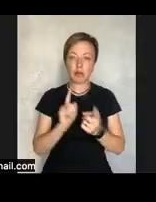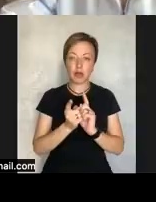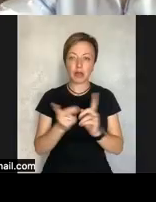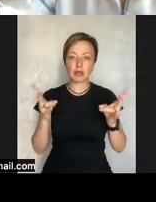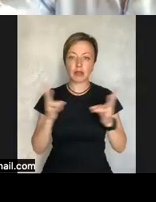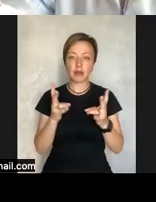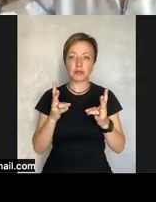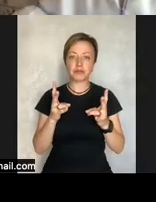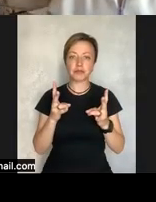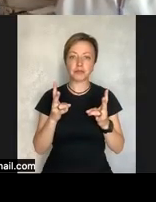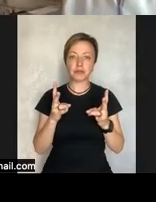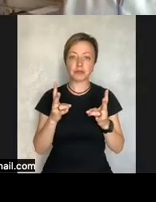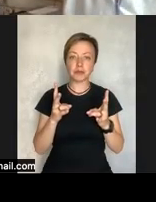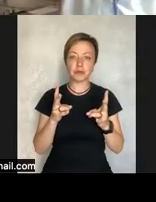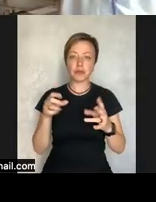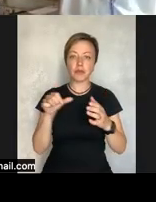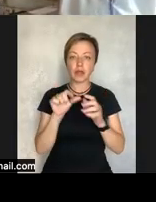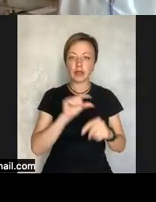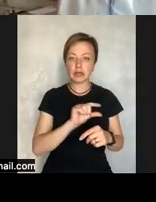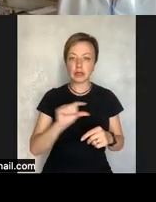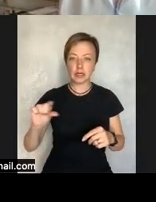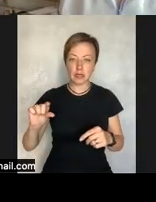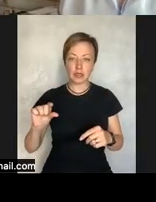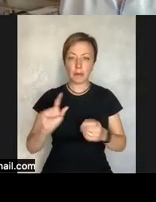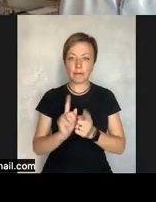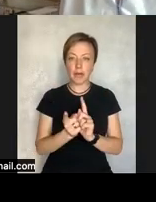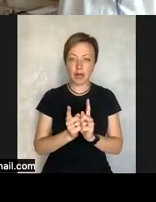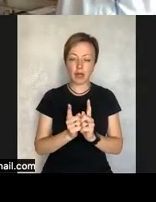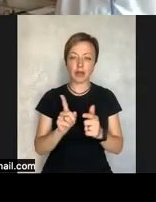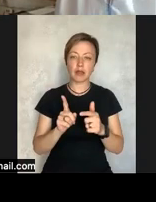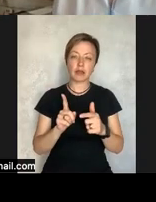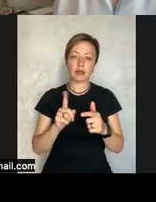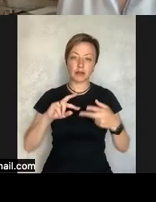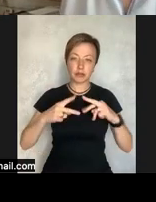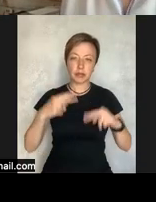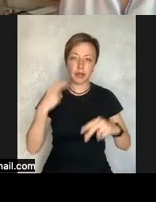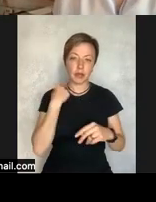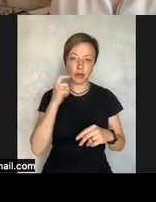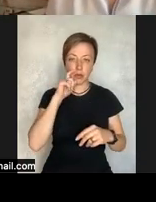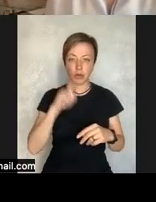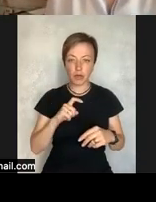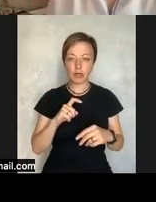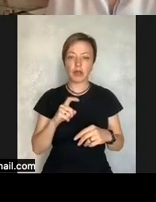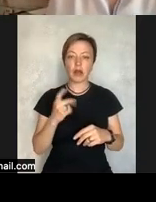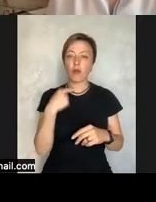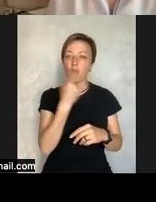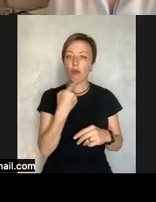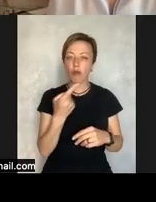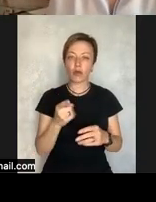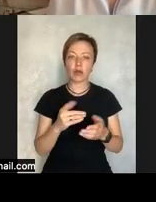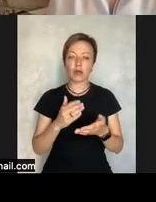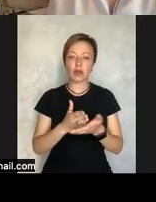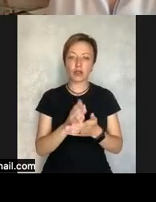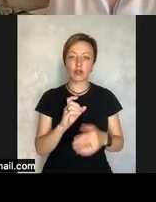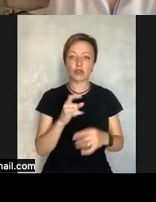also have the sign language interpretation to activate language interpretation for yourself you need to